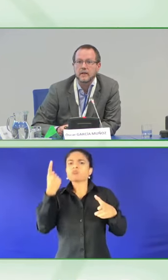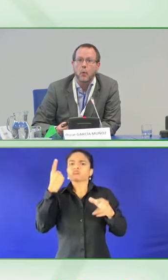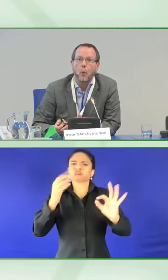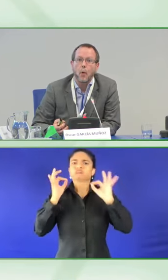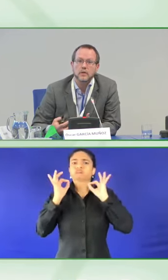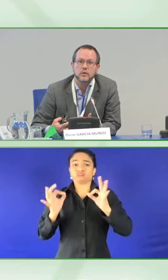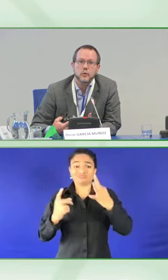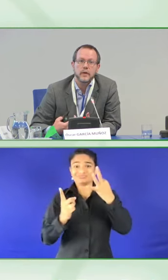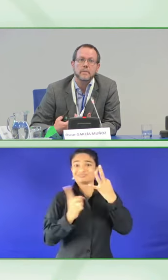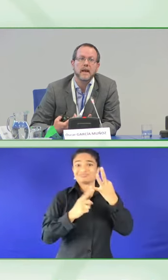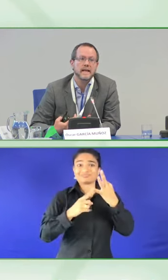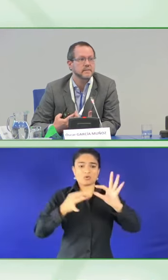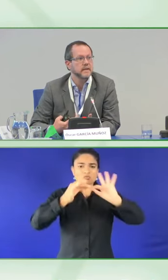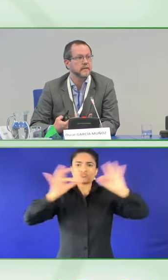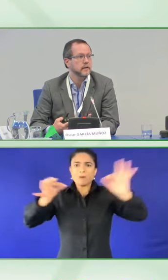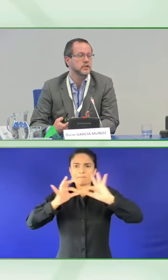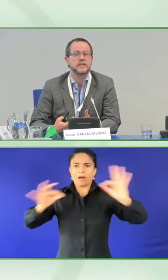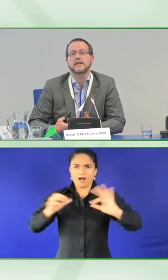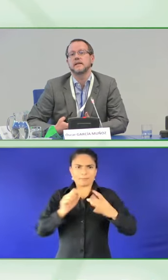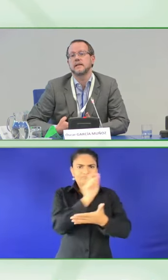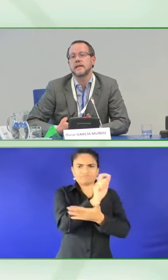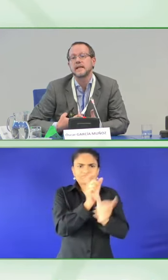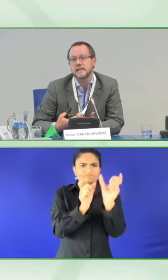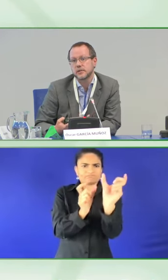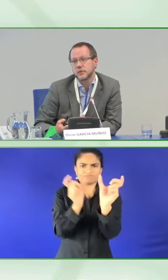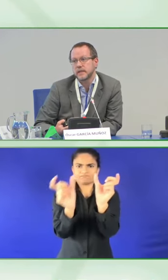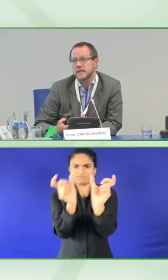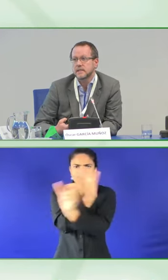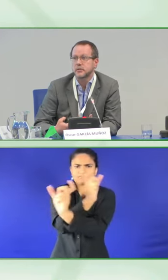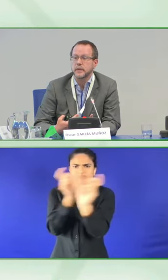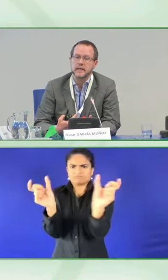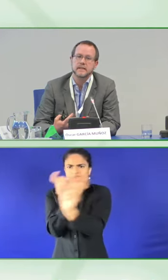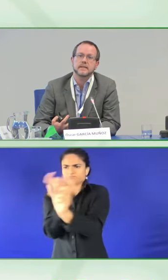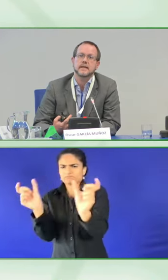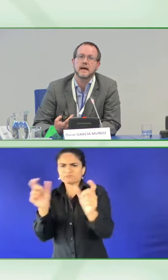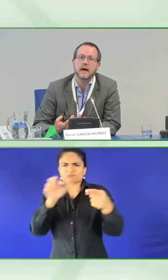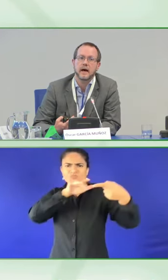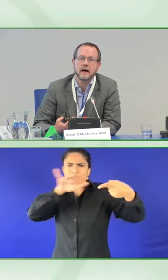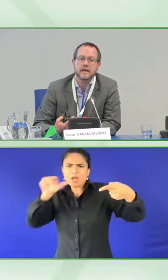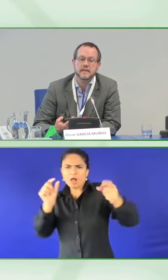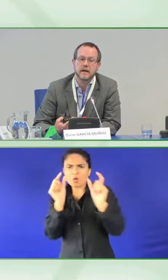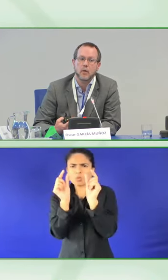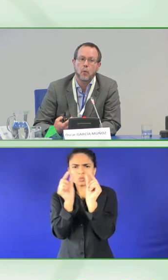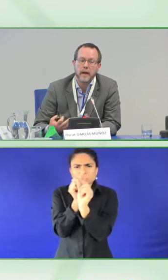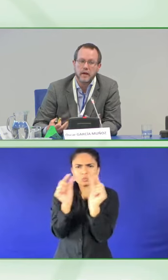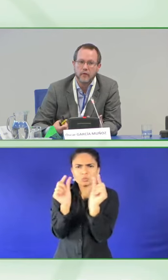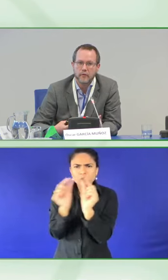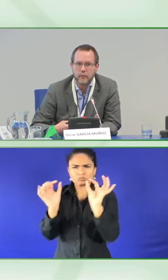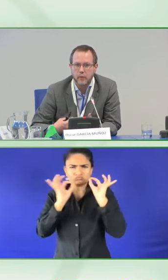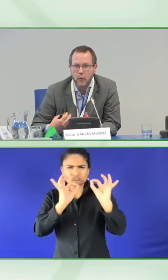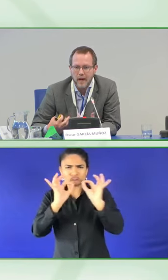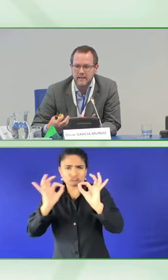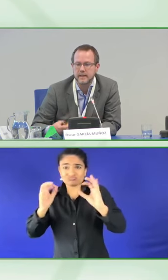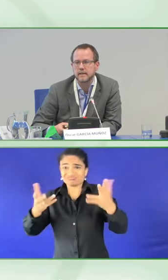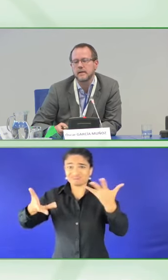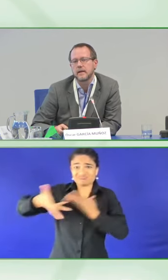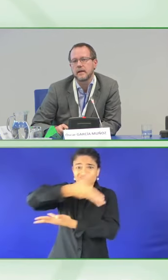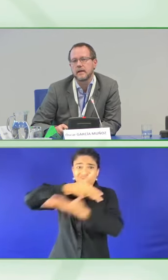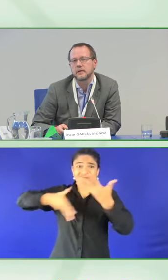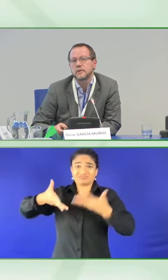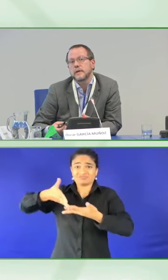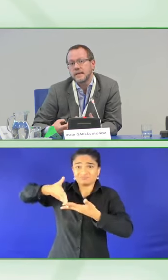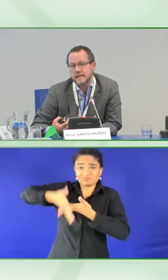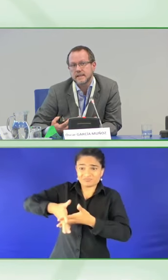And what do we apply as a methodology? Easy to read. Easy to read is a way of writing